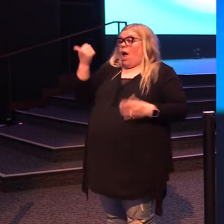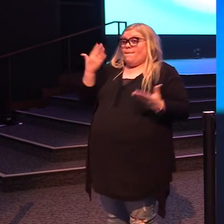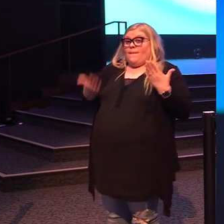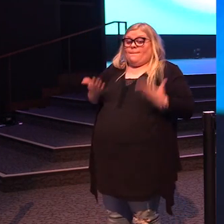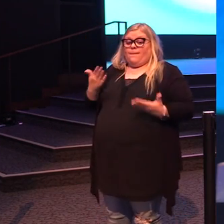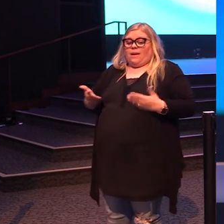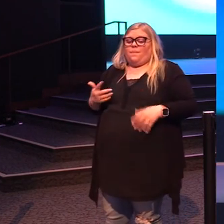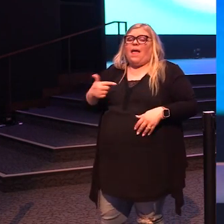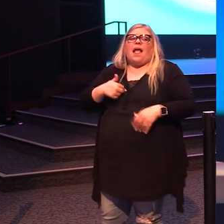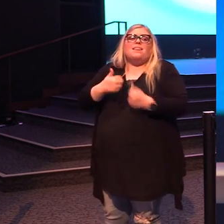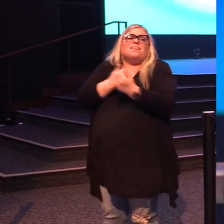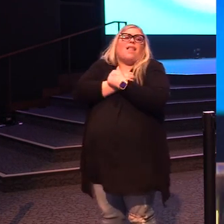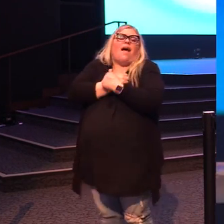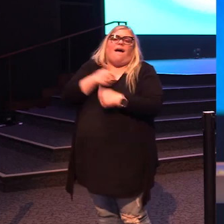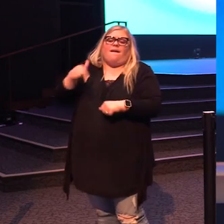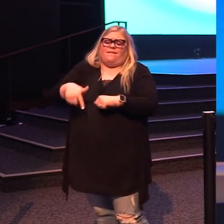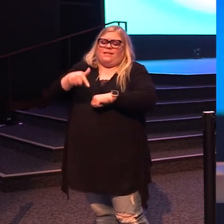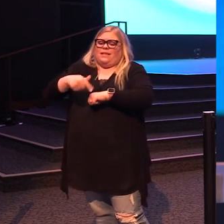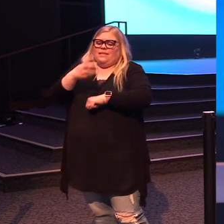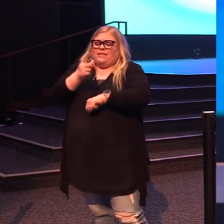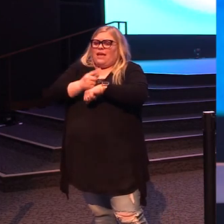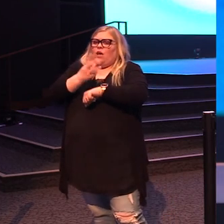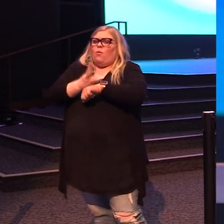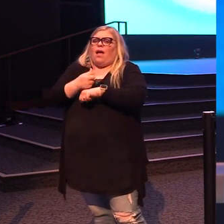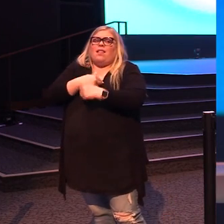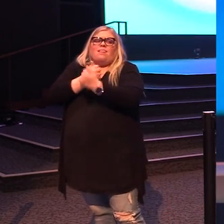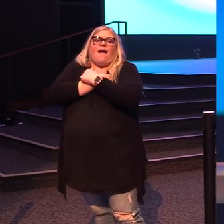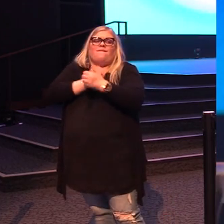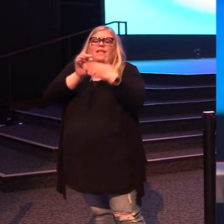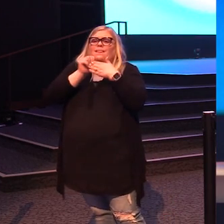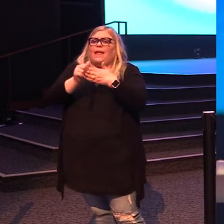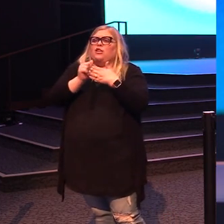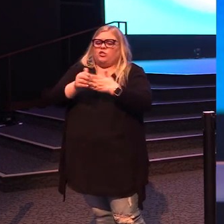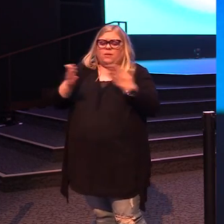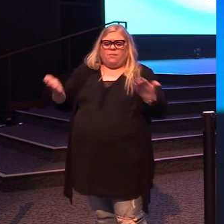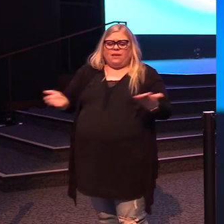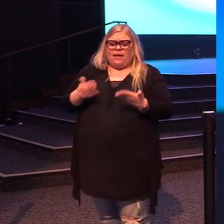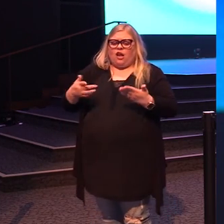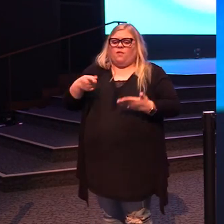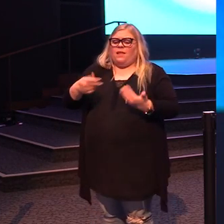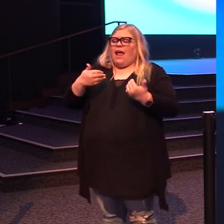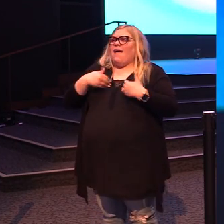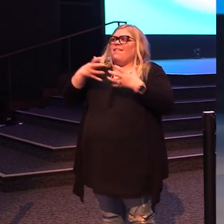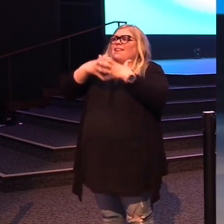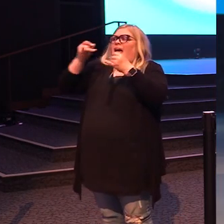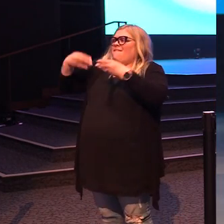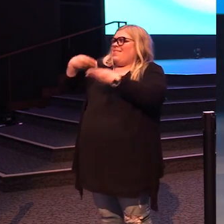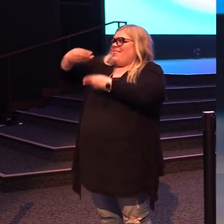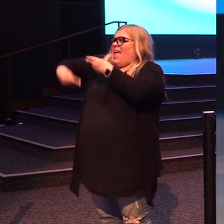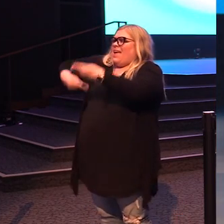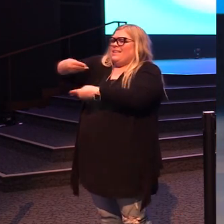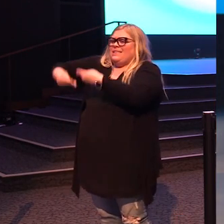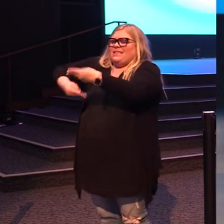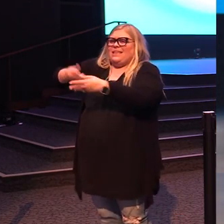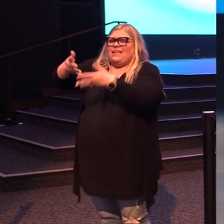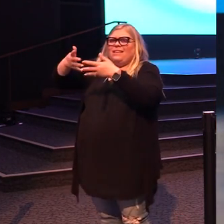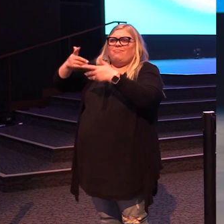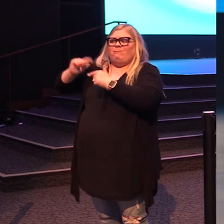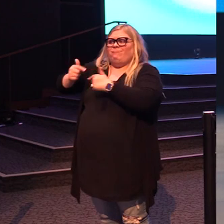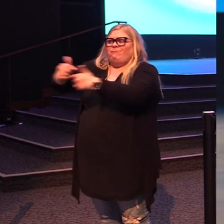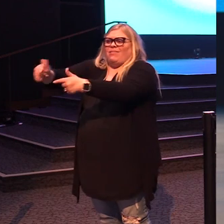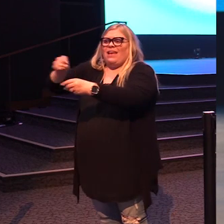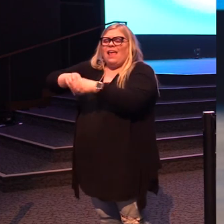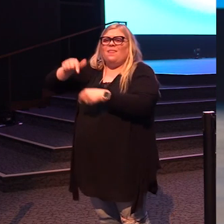love this house. I honor the leadership of this house. This is a platform that has so much legacy and so much incredible